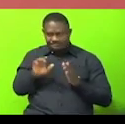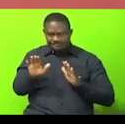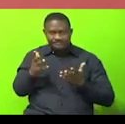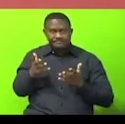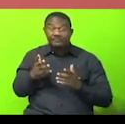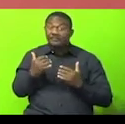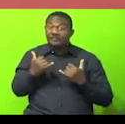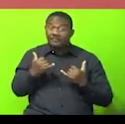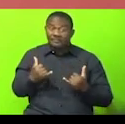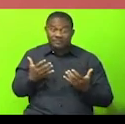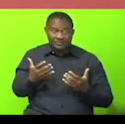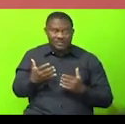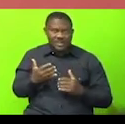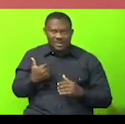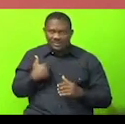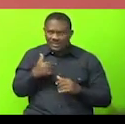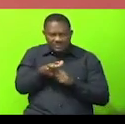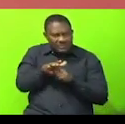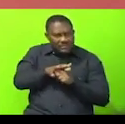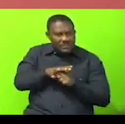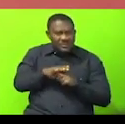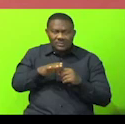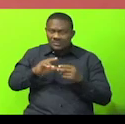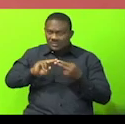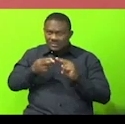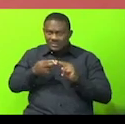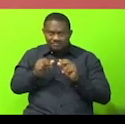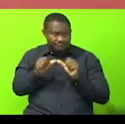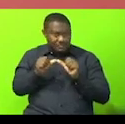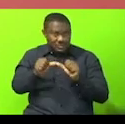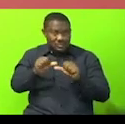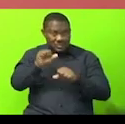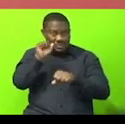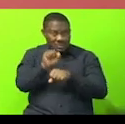currently have a quorum to transact business.